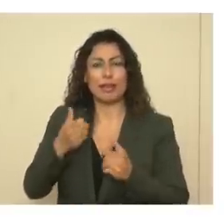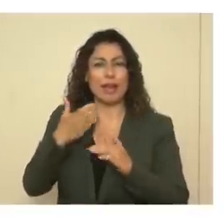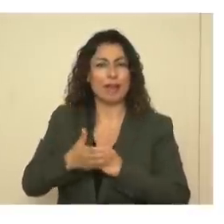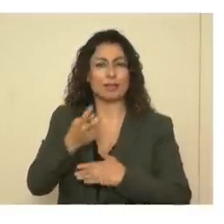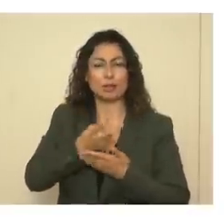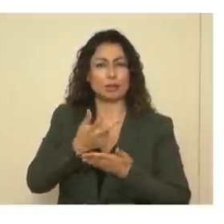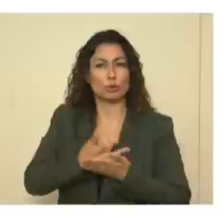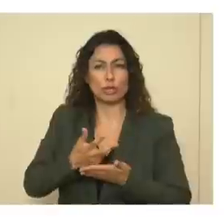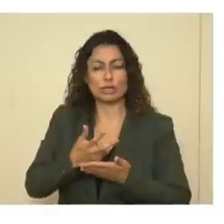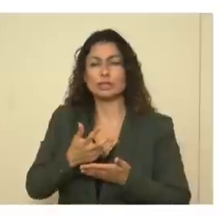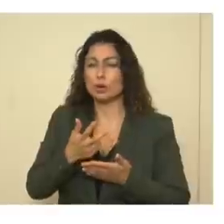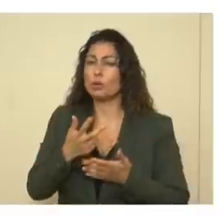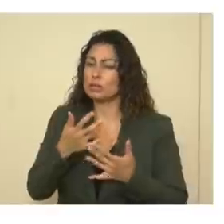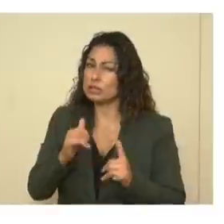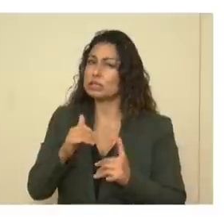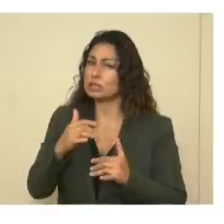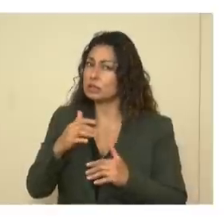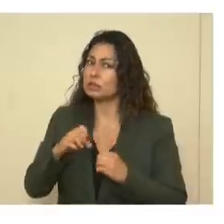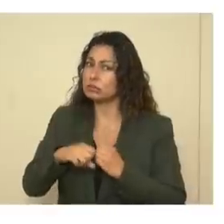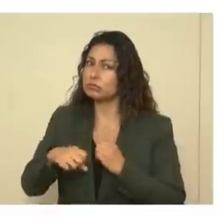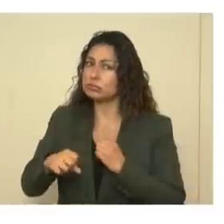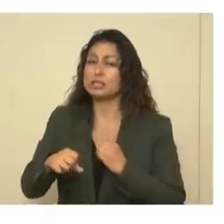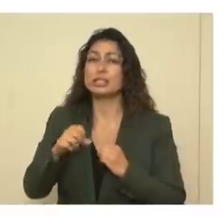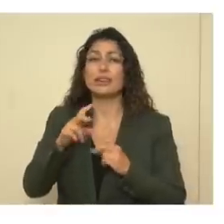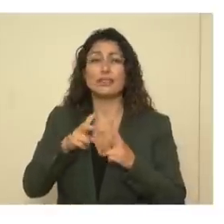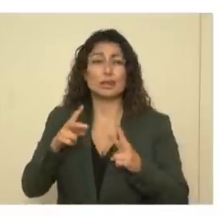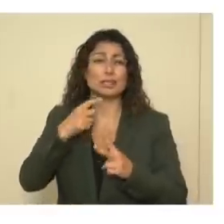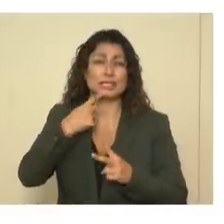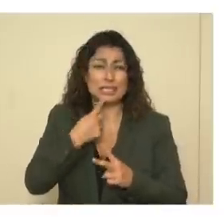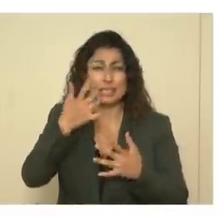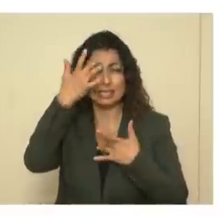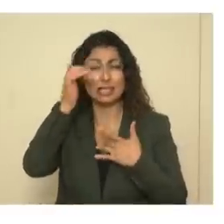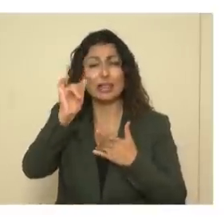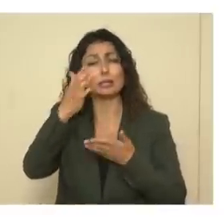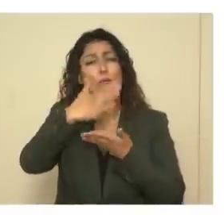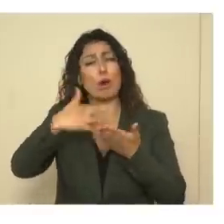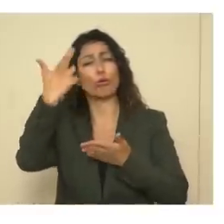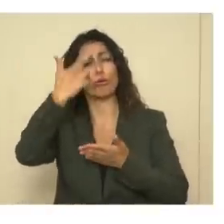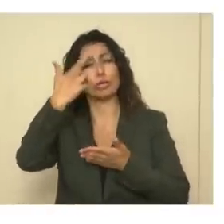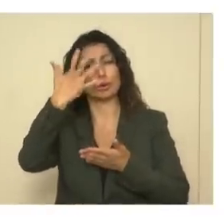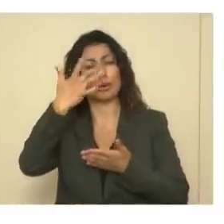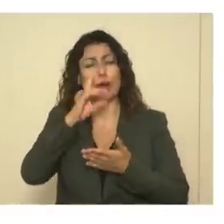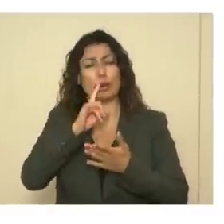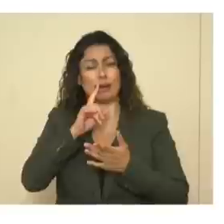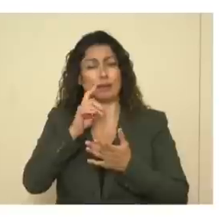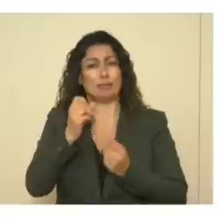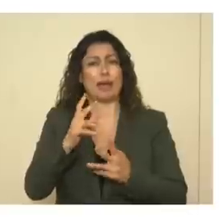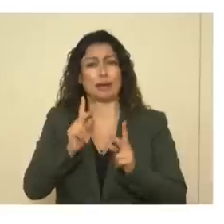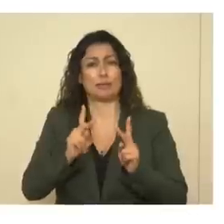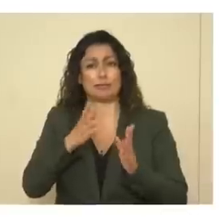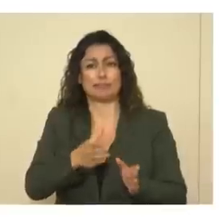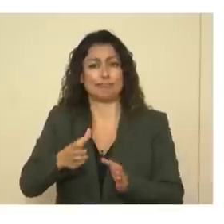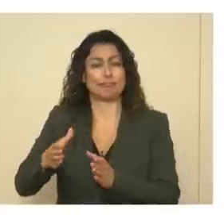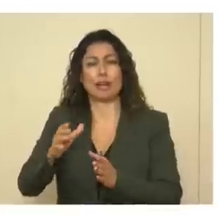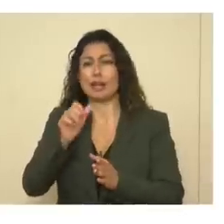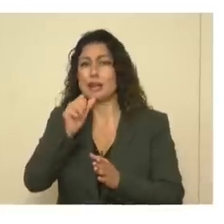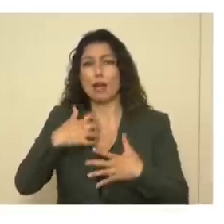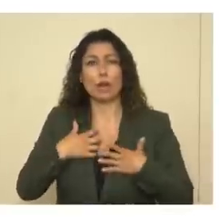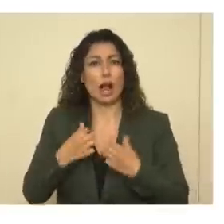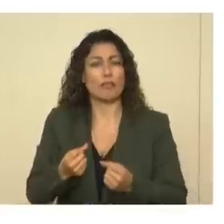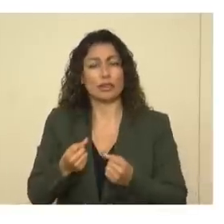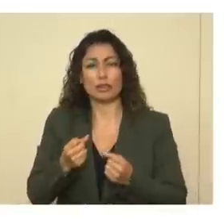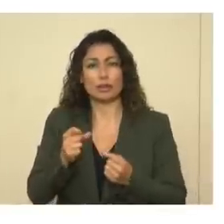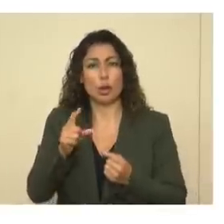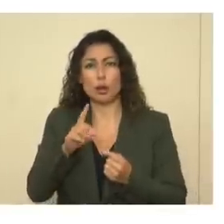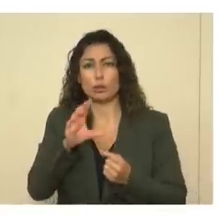three weeks as well. So it's a serious illness. It's part of why we have a lot of unrecovered individuals, not